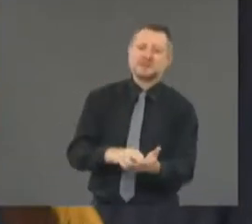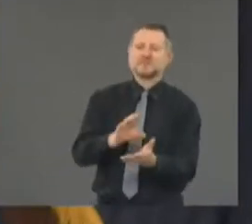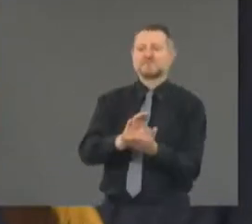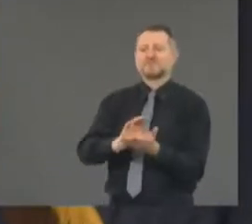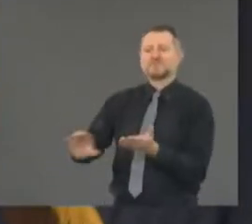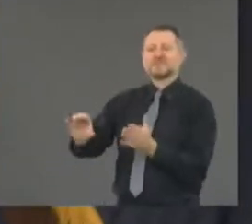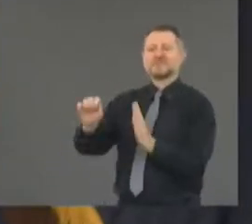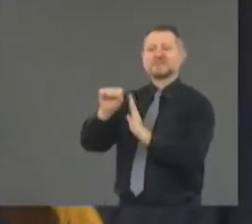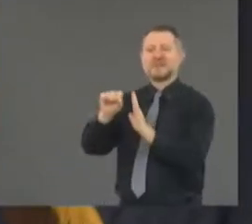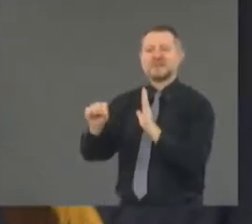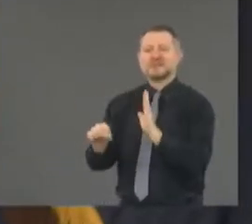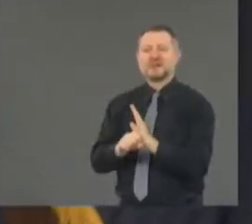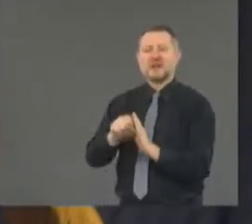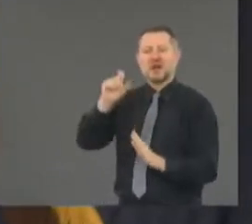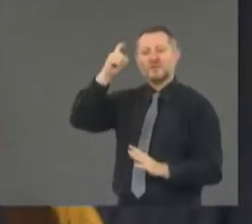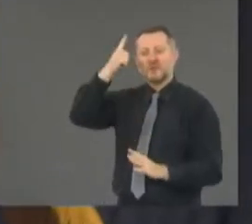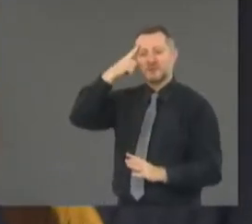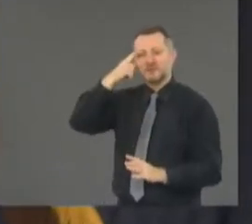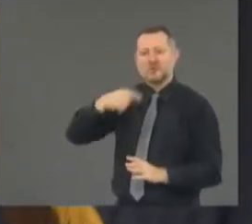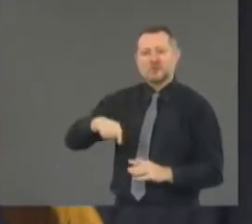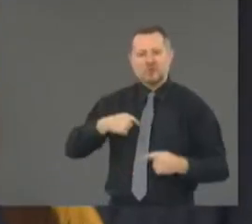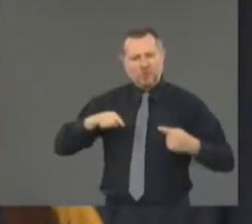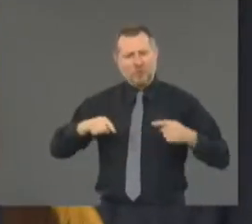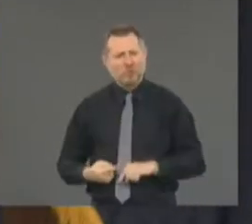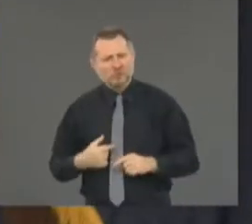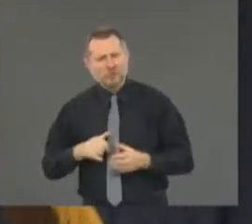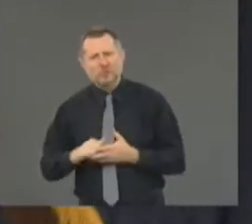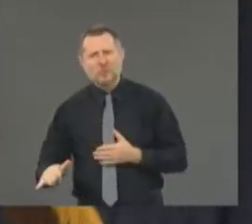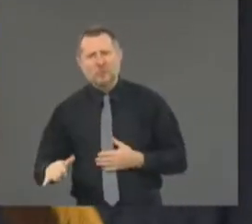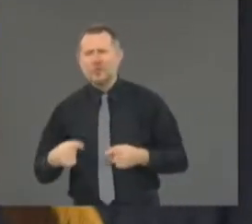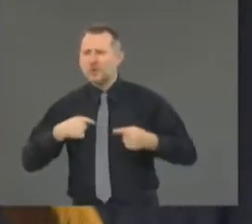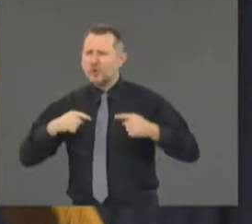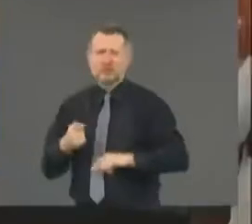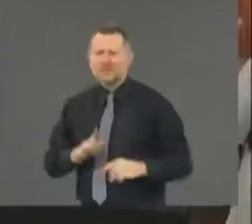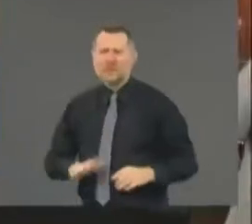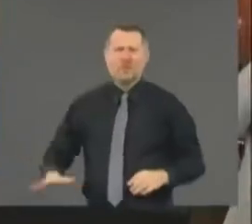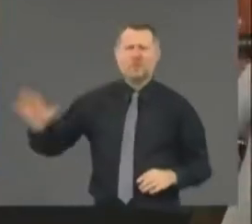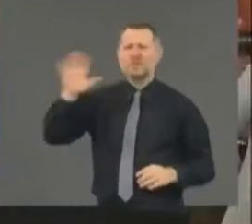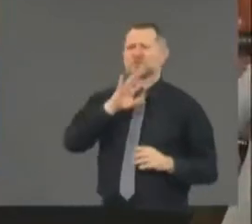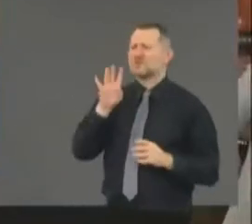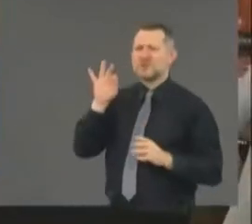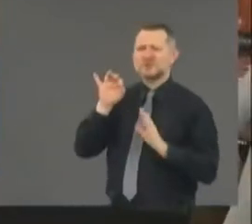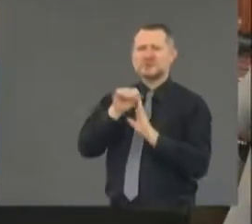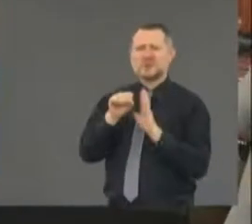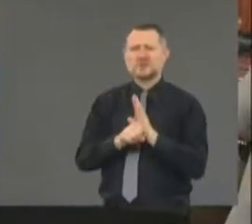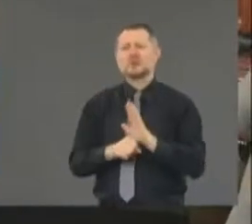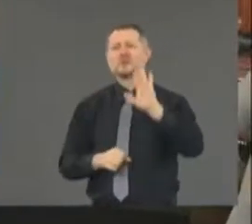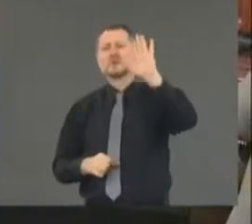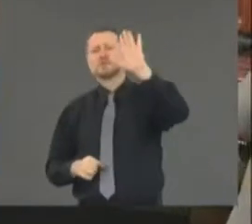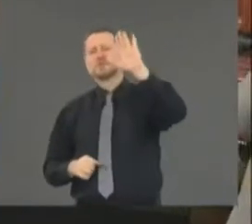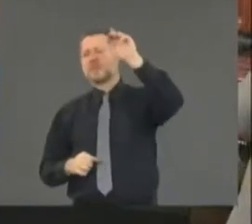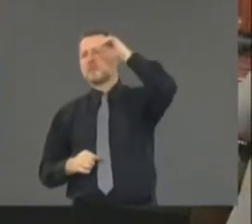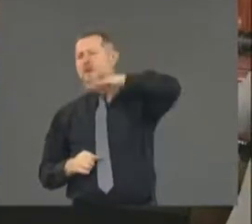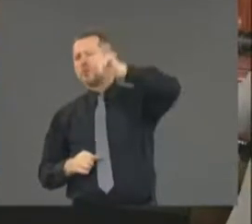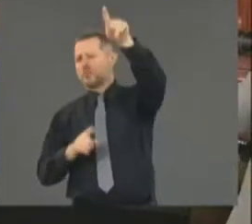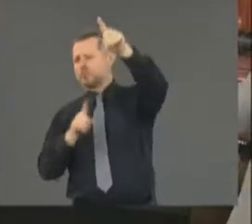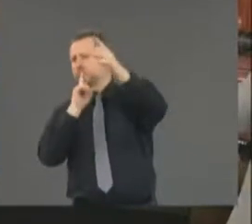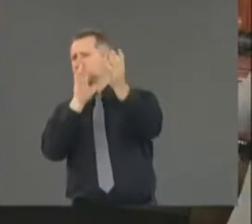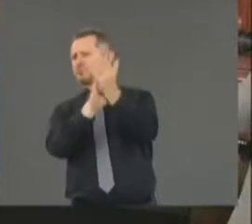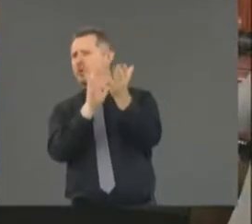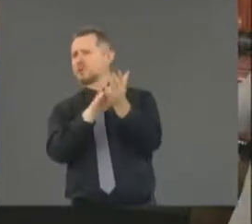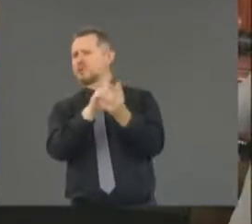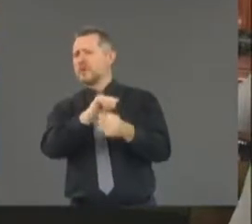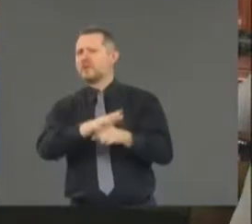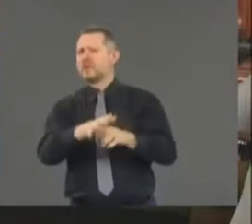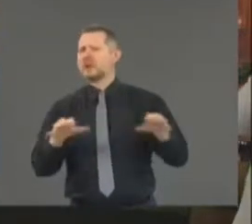which is negative to New York, but it's also negative all across the board. But you did raise some of his corona action. Yes. There have been good